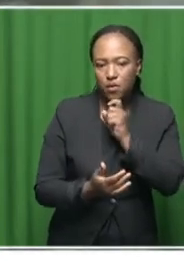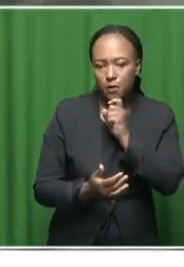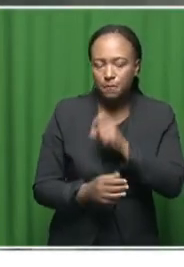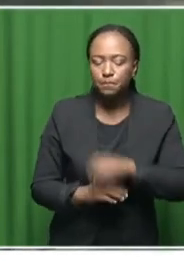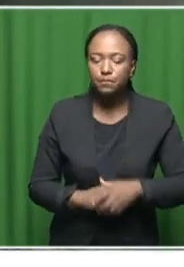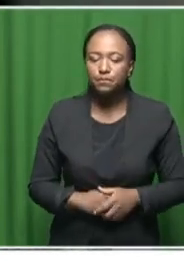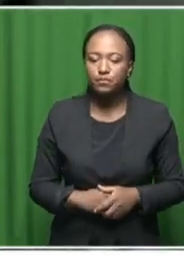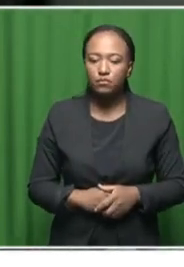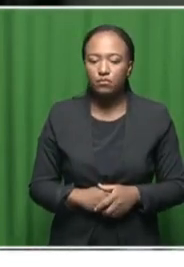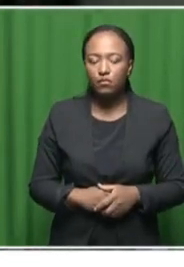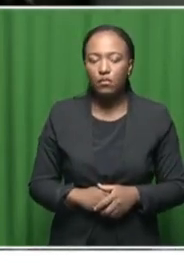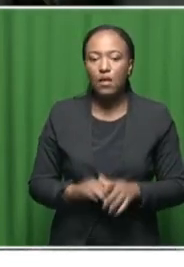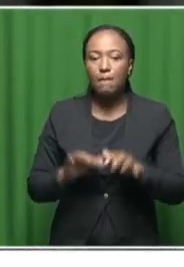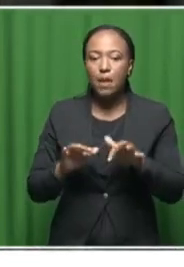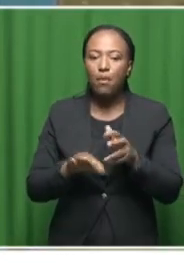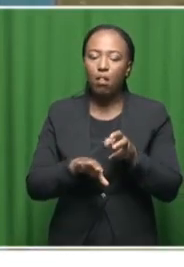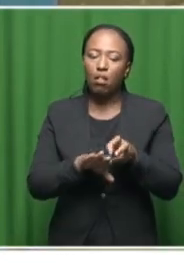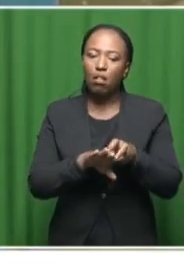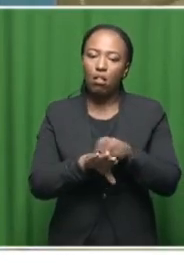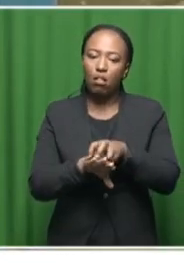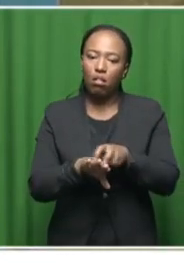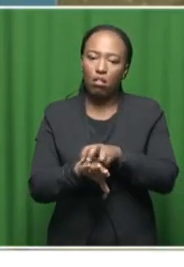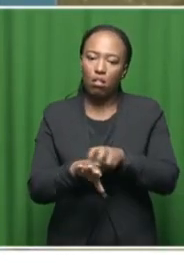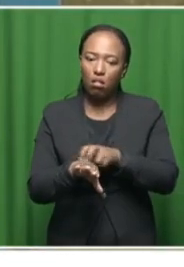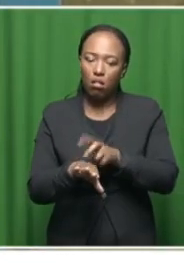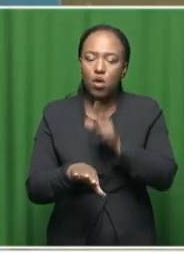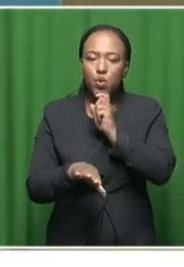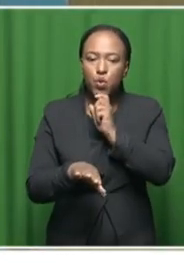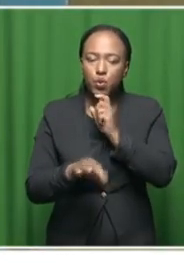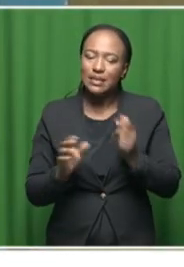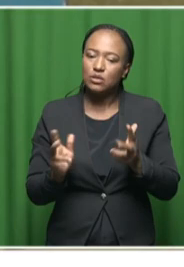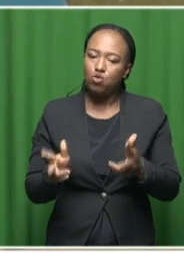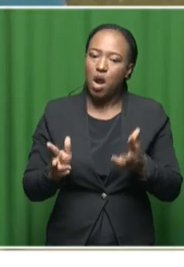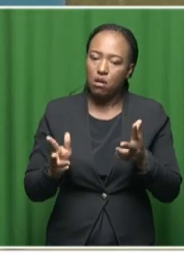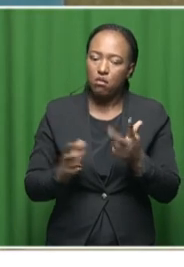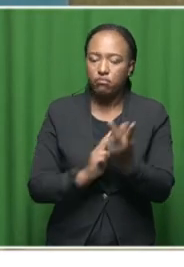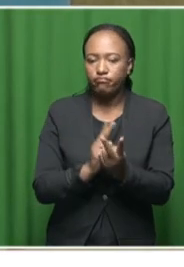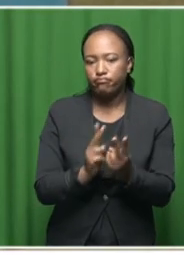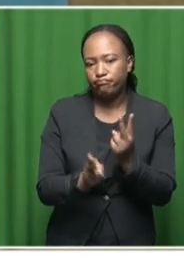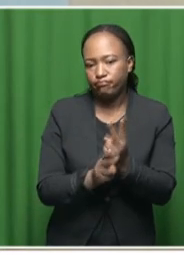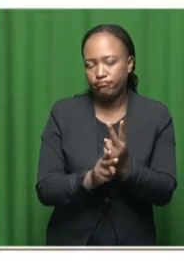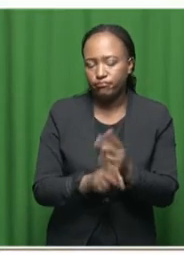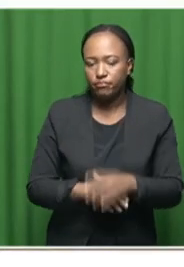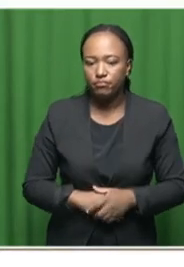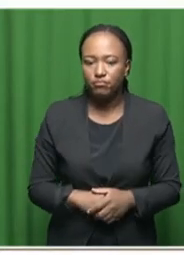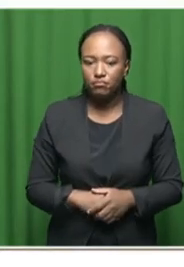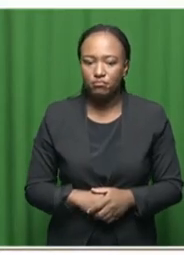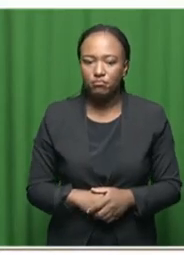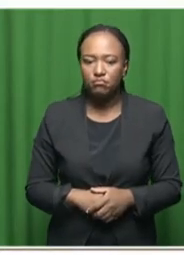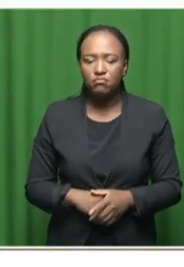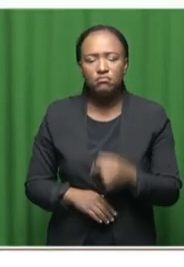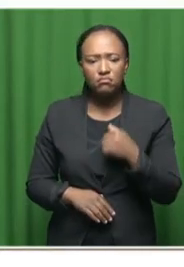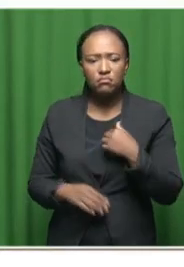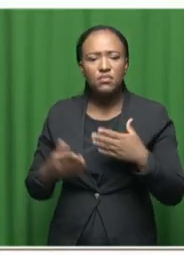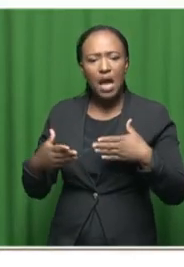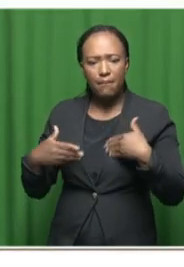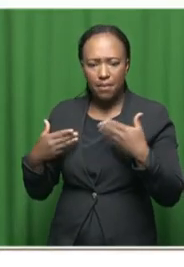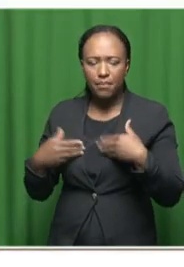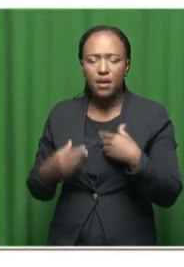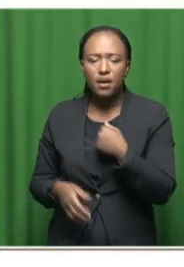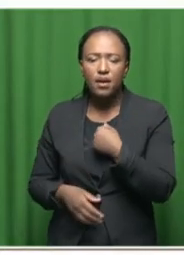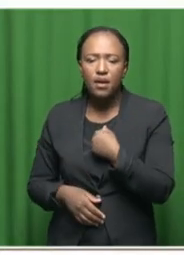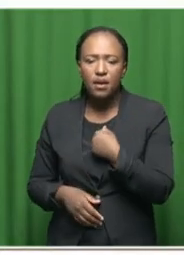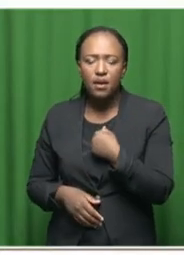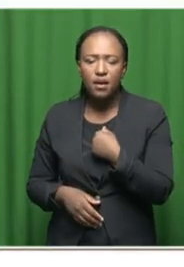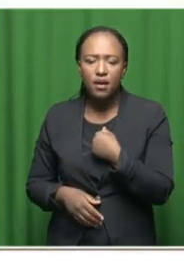Commuters released the opportunity to use the trains once again. I'm actually quite happy. It's just quite